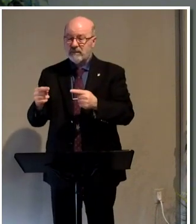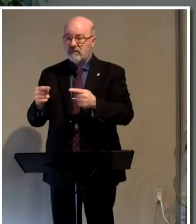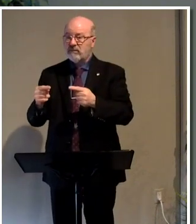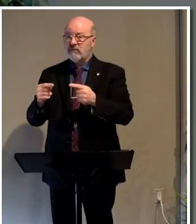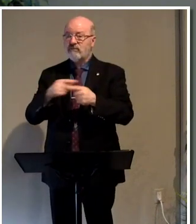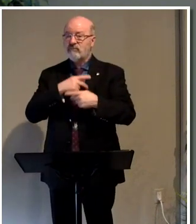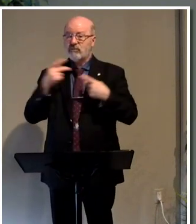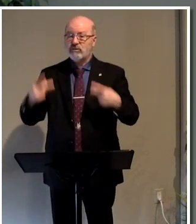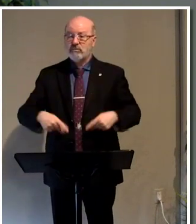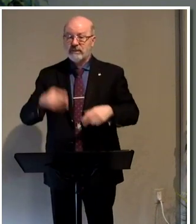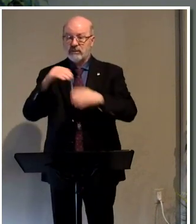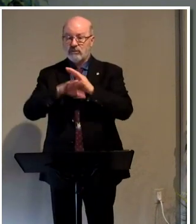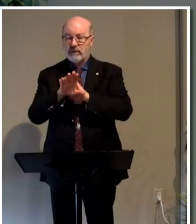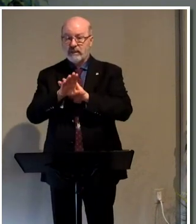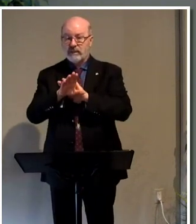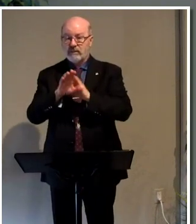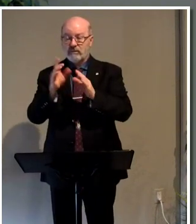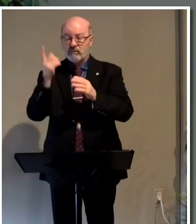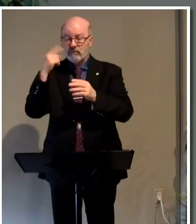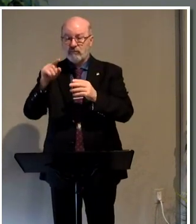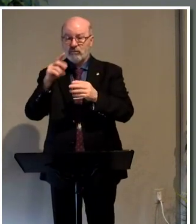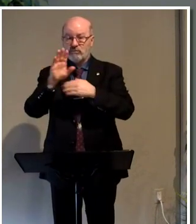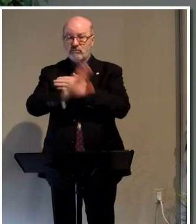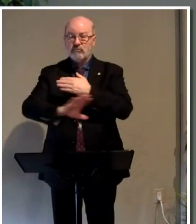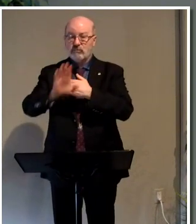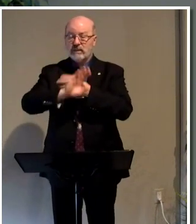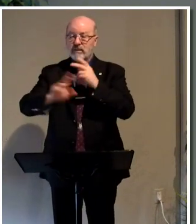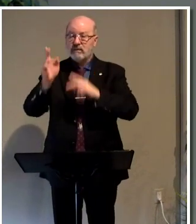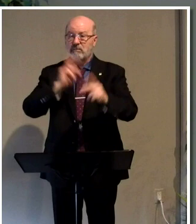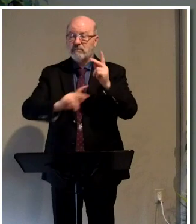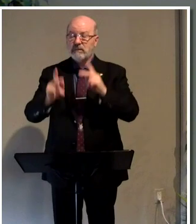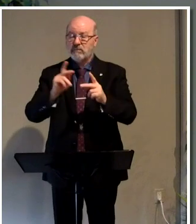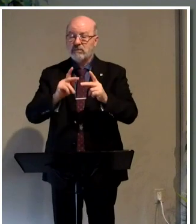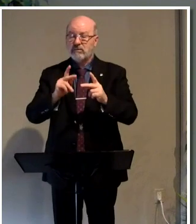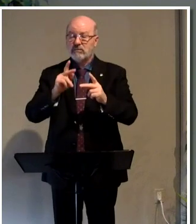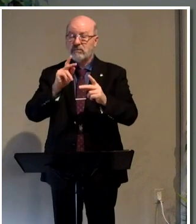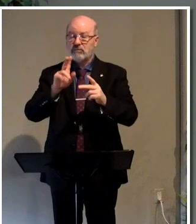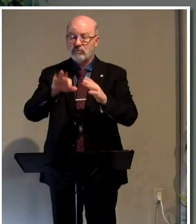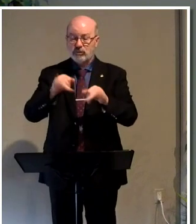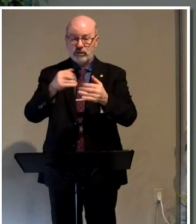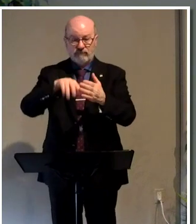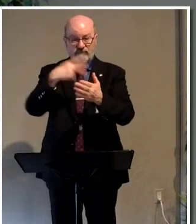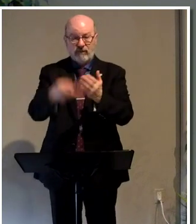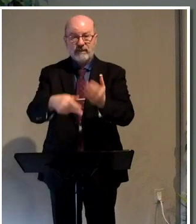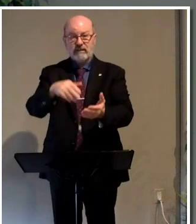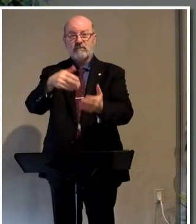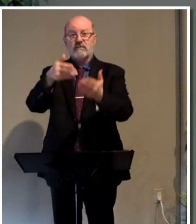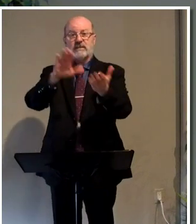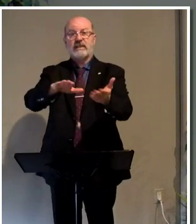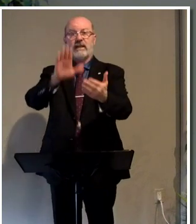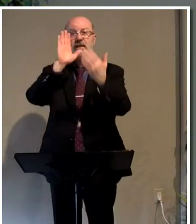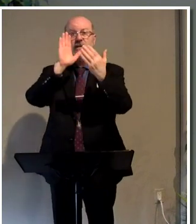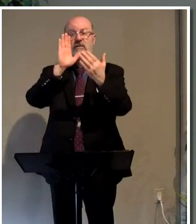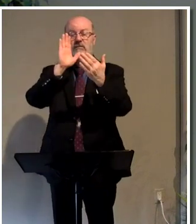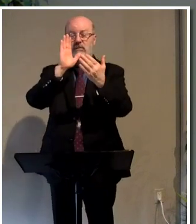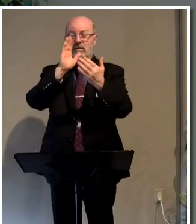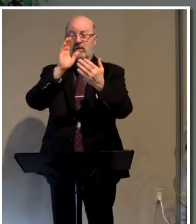the priest to go in there. All that was there for protection of man who would just fall down dead in the presence of his holiness until